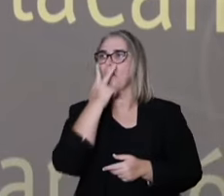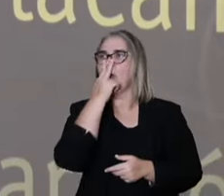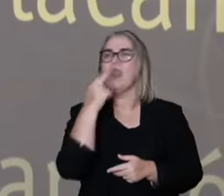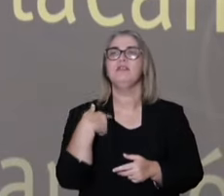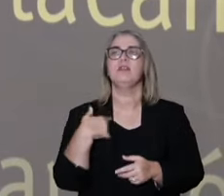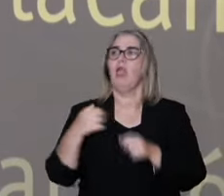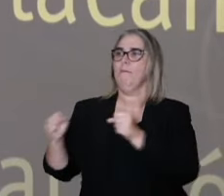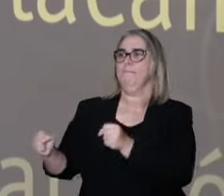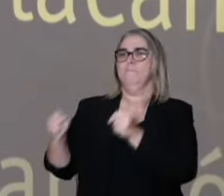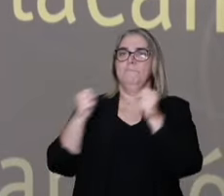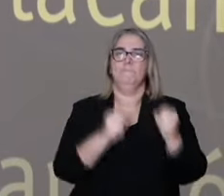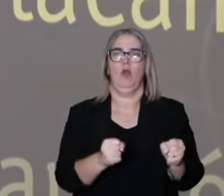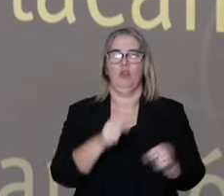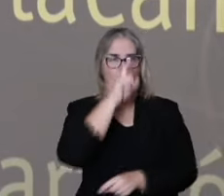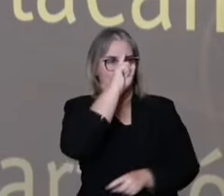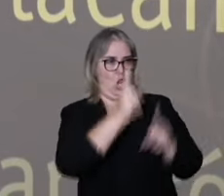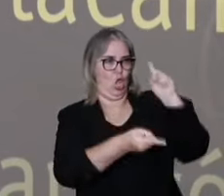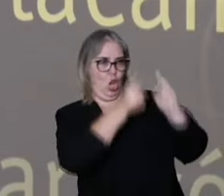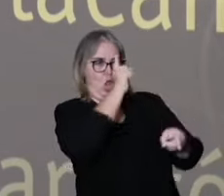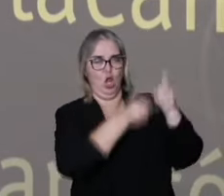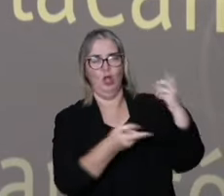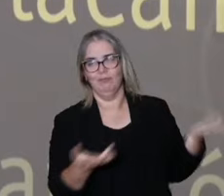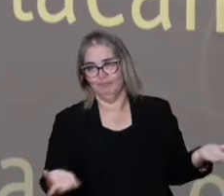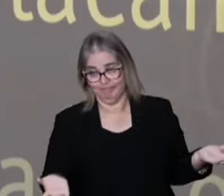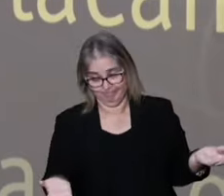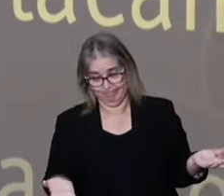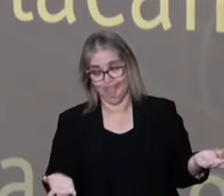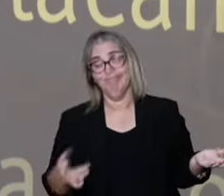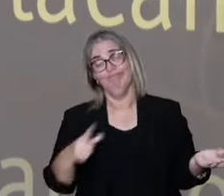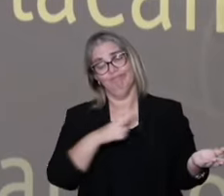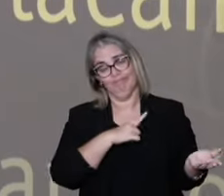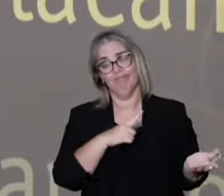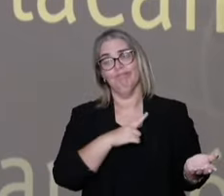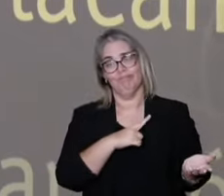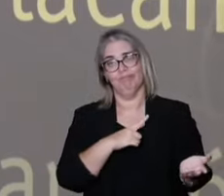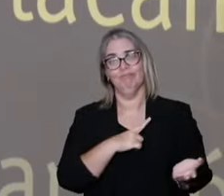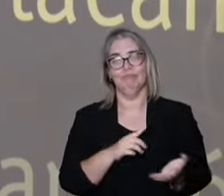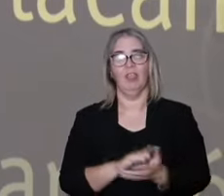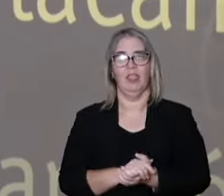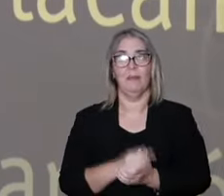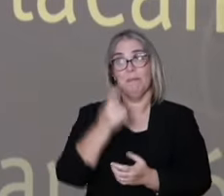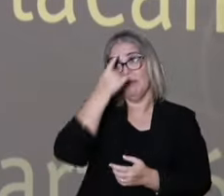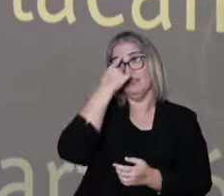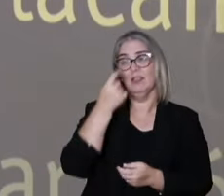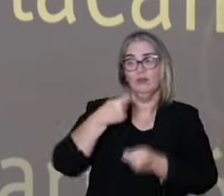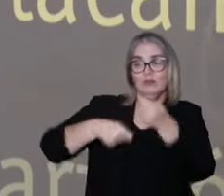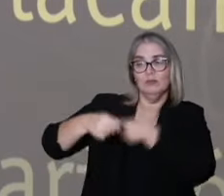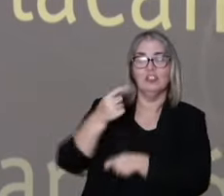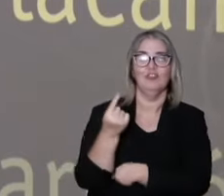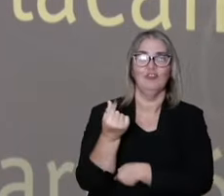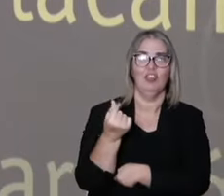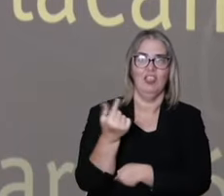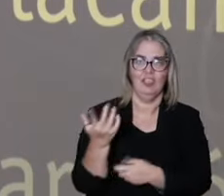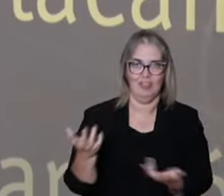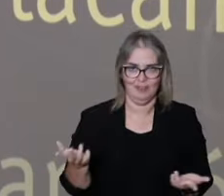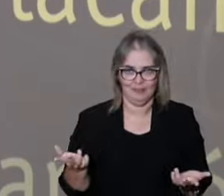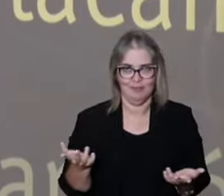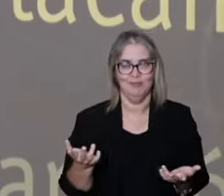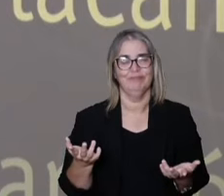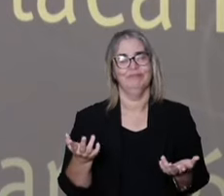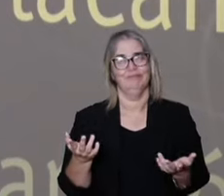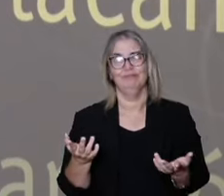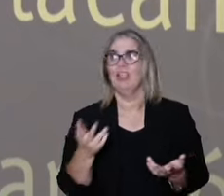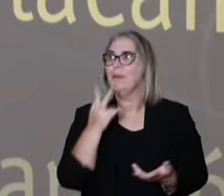Brazil, we have this excess of power in the hands of corporations defending their own market